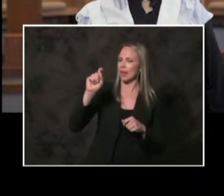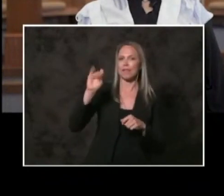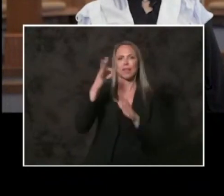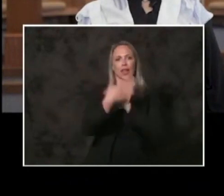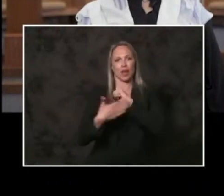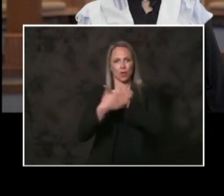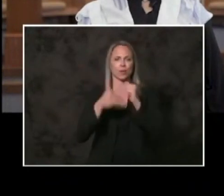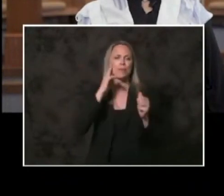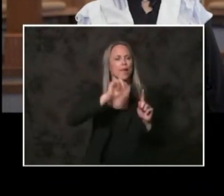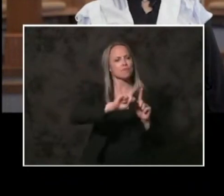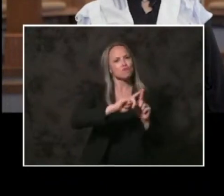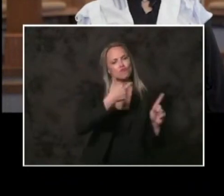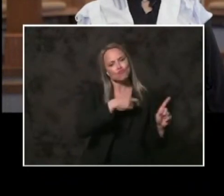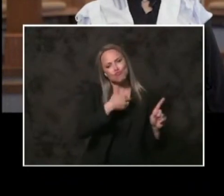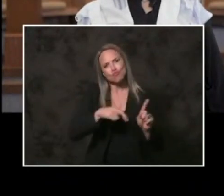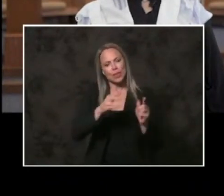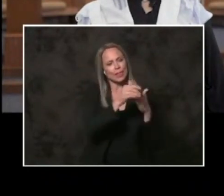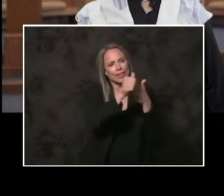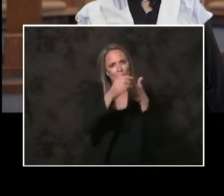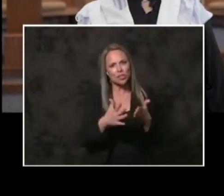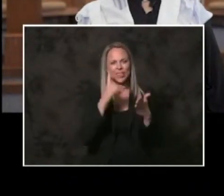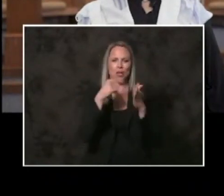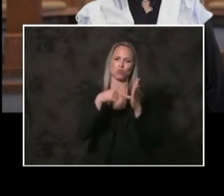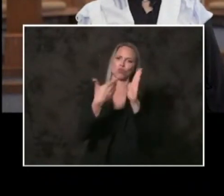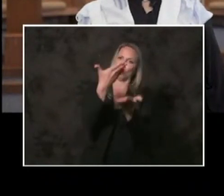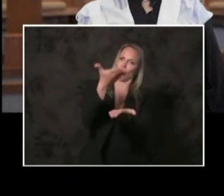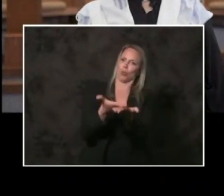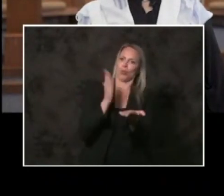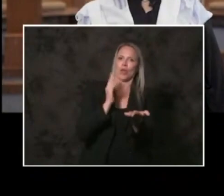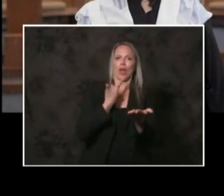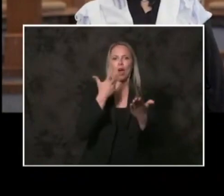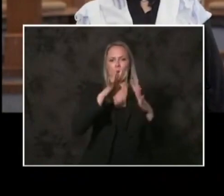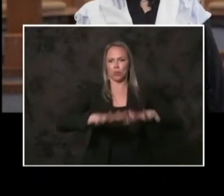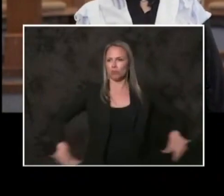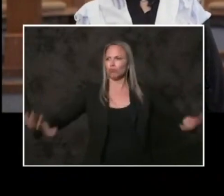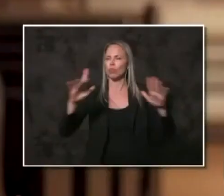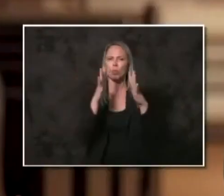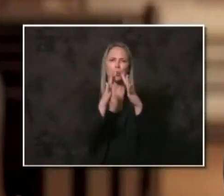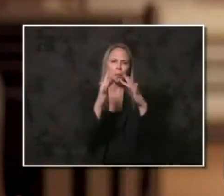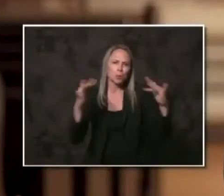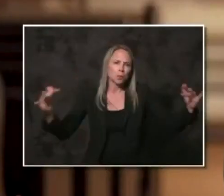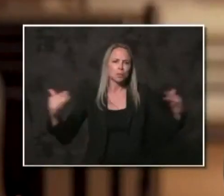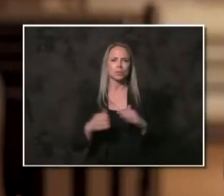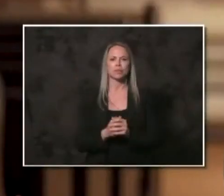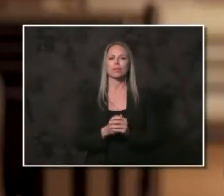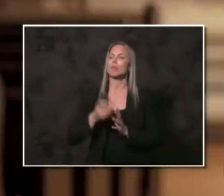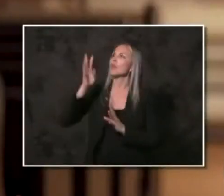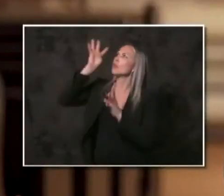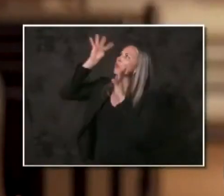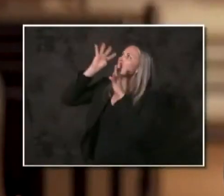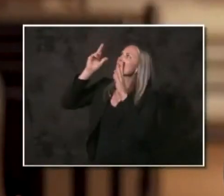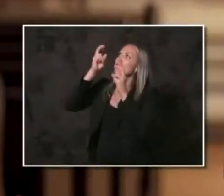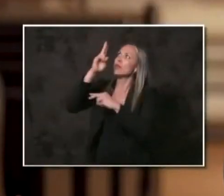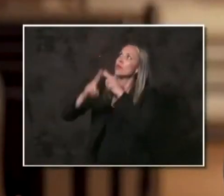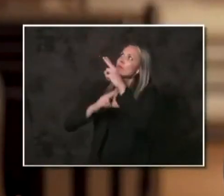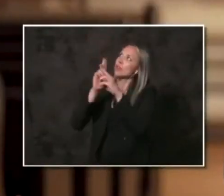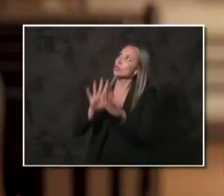who represent the diverse tapestry of our county's spiritual landscape. Creator of the universe,